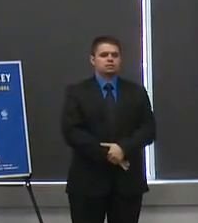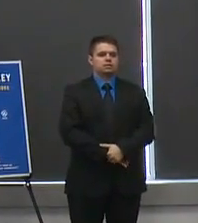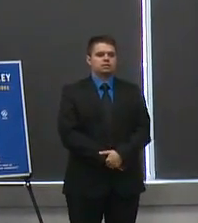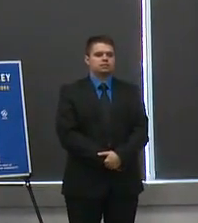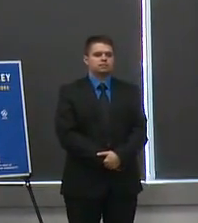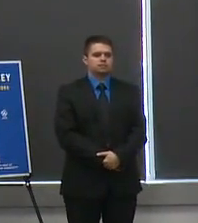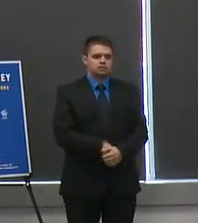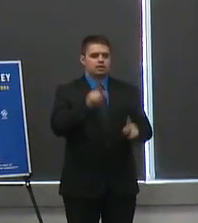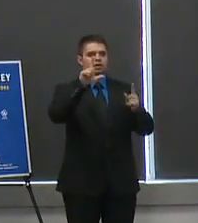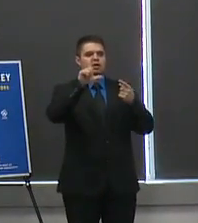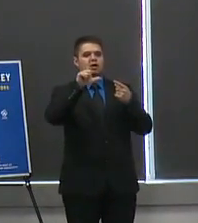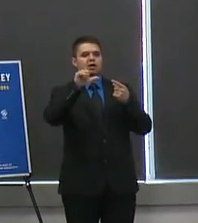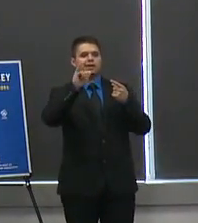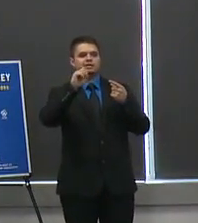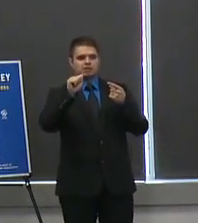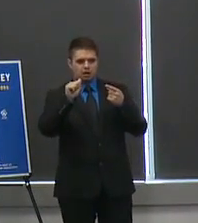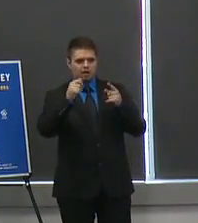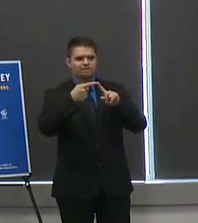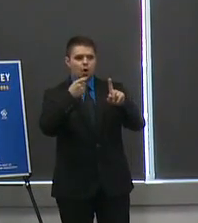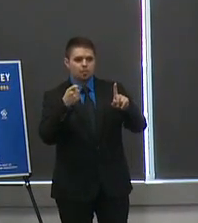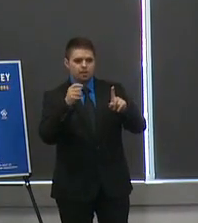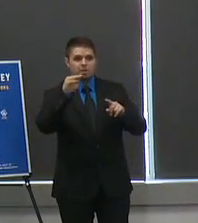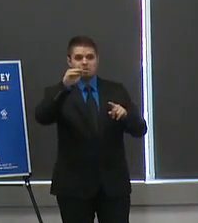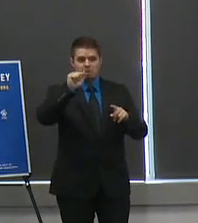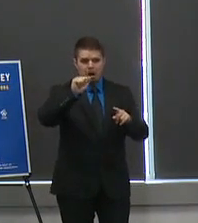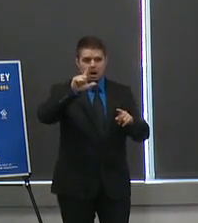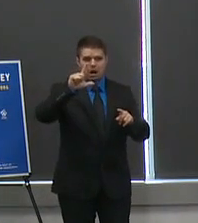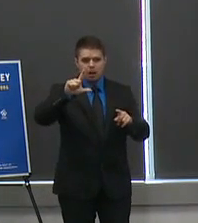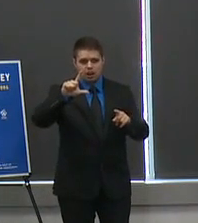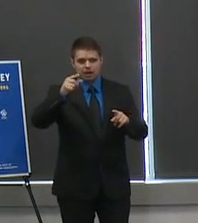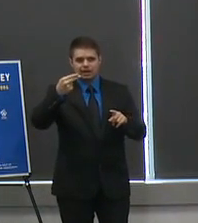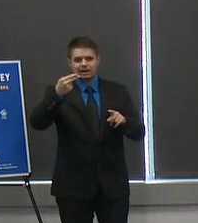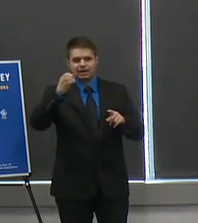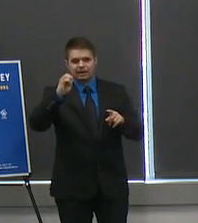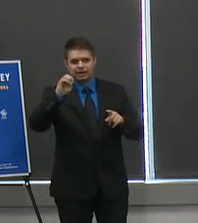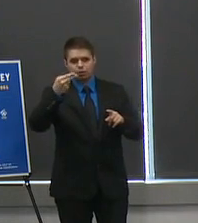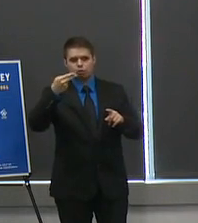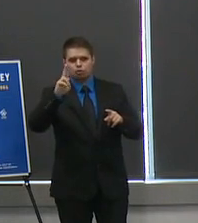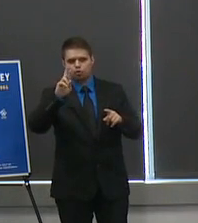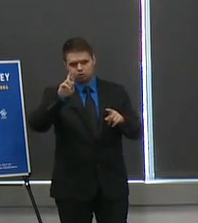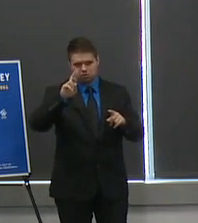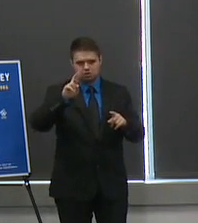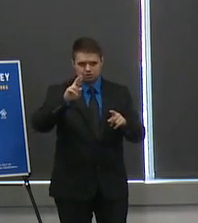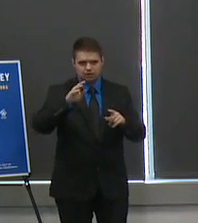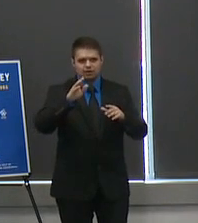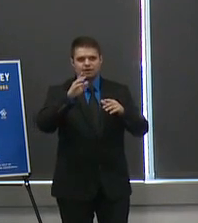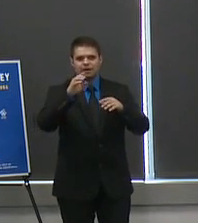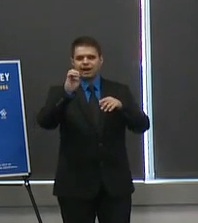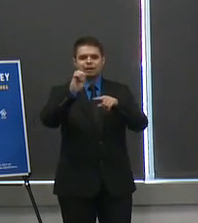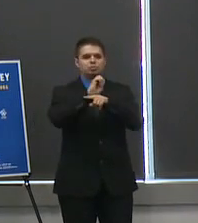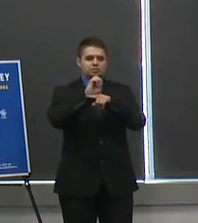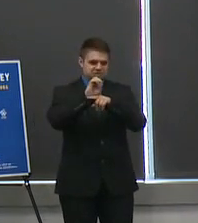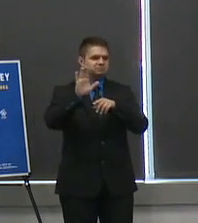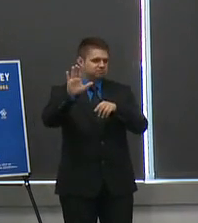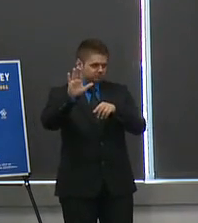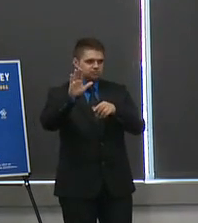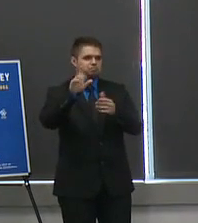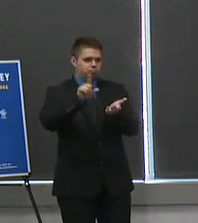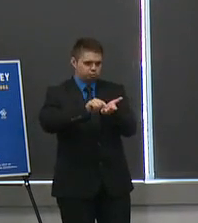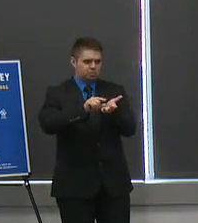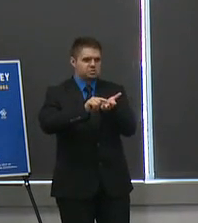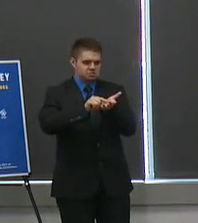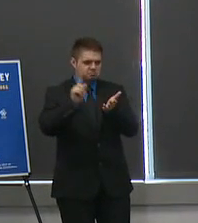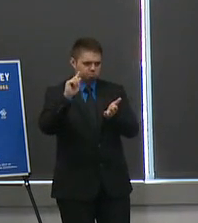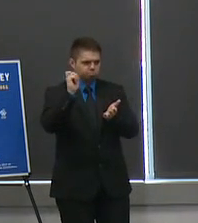and petra price go ahead less uh good morning uh governor on the reopening you said the